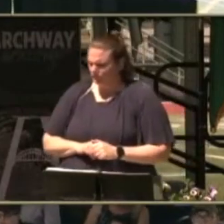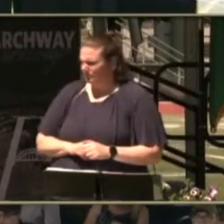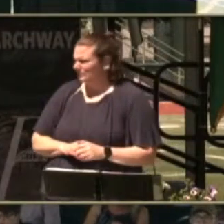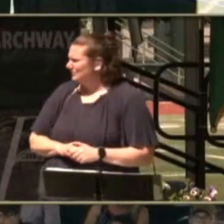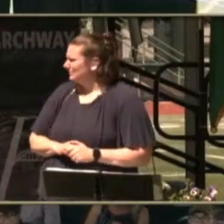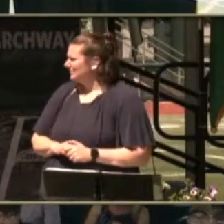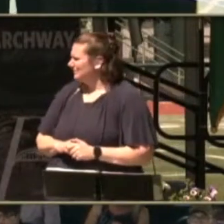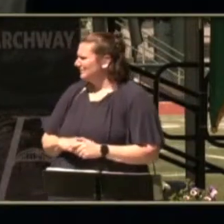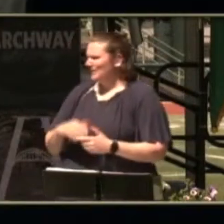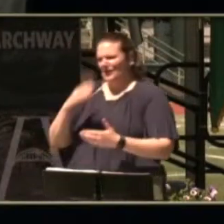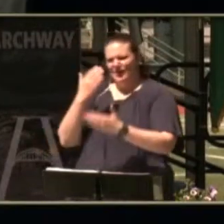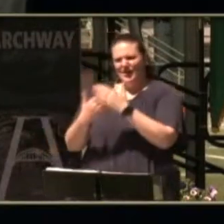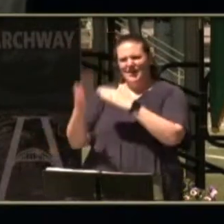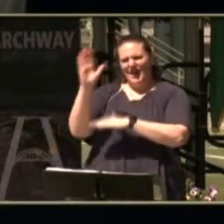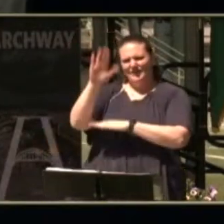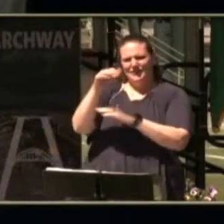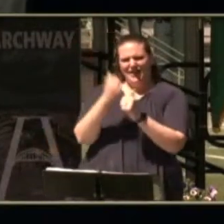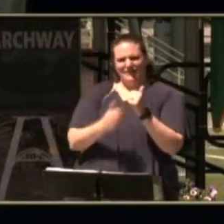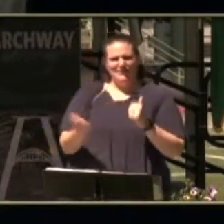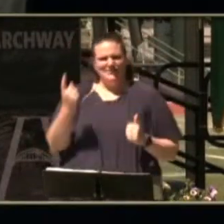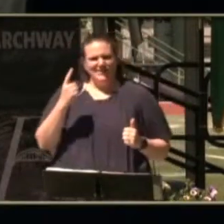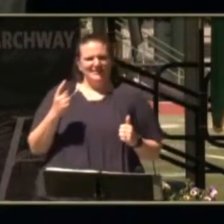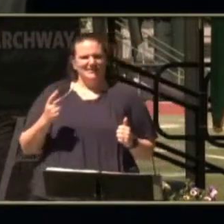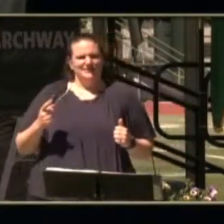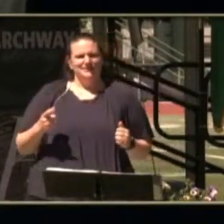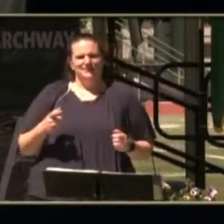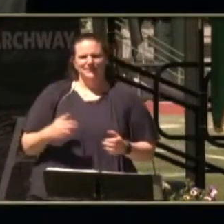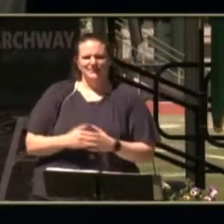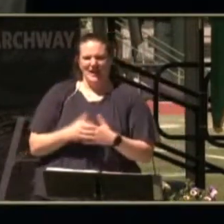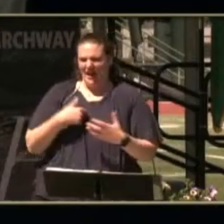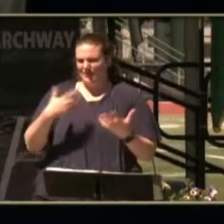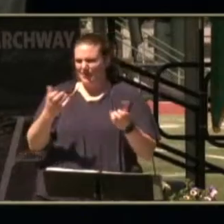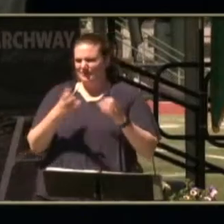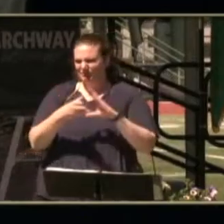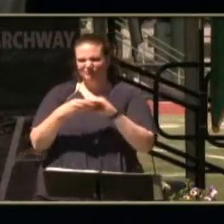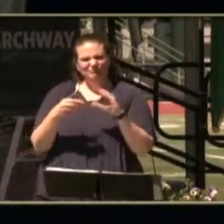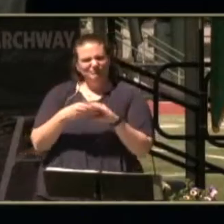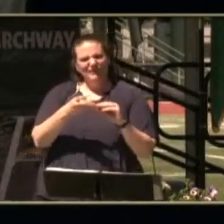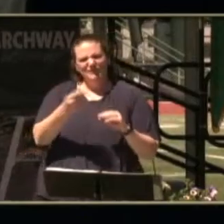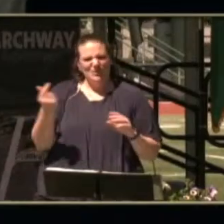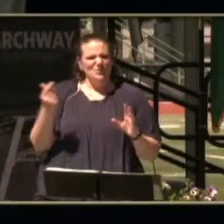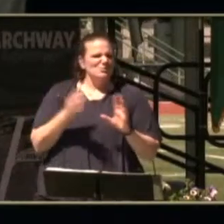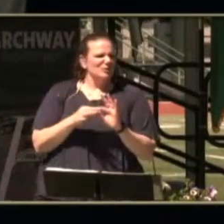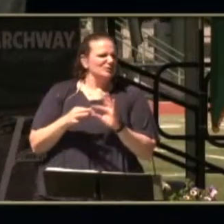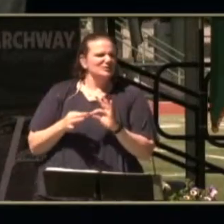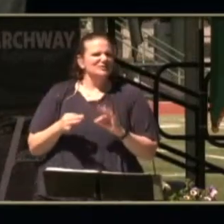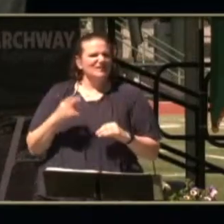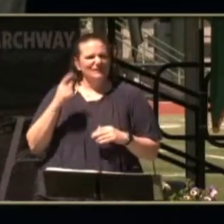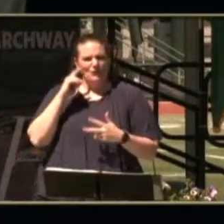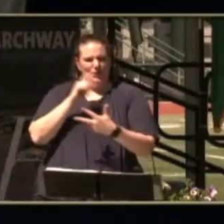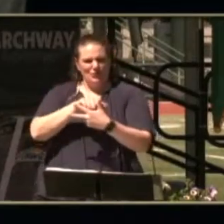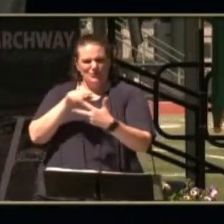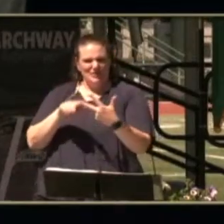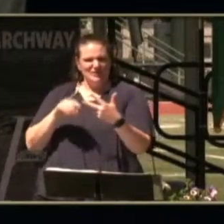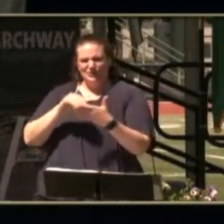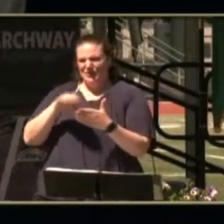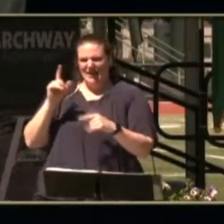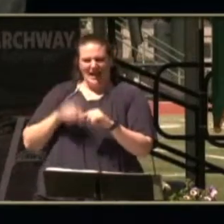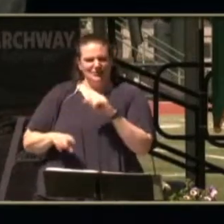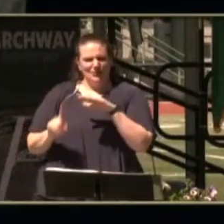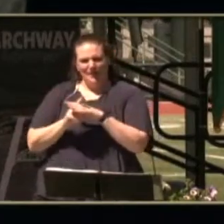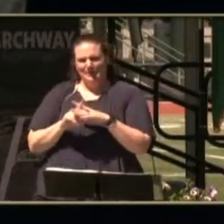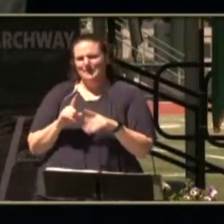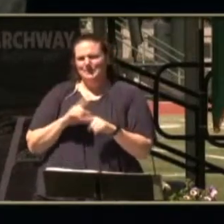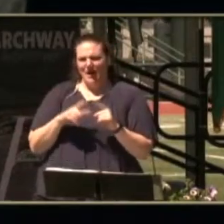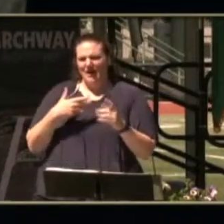good afternoon everybody i um wanted to just say a few words first for three students who couldn't be here today but